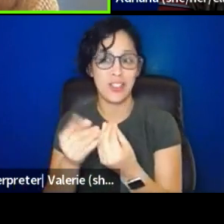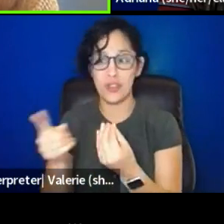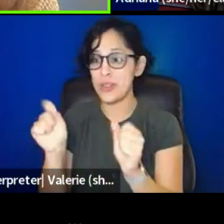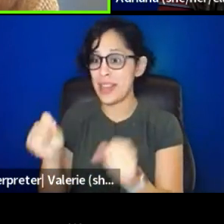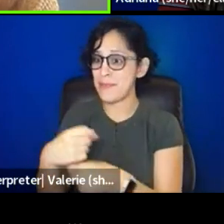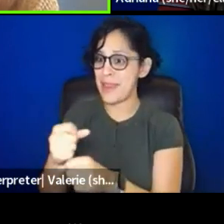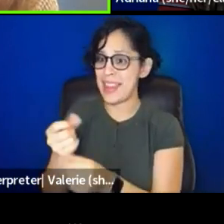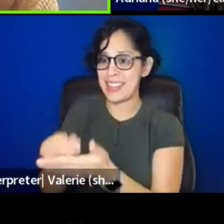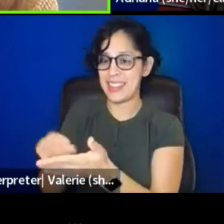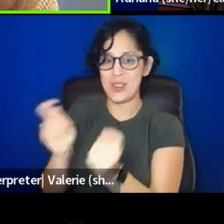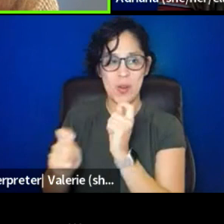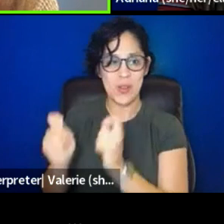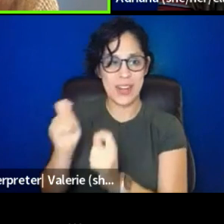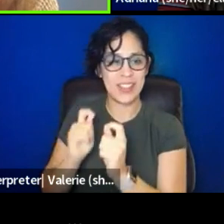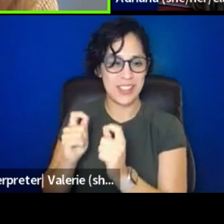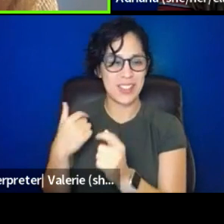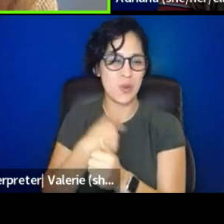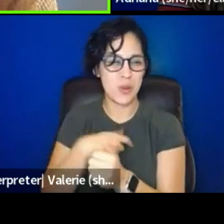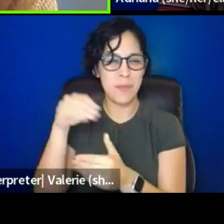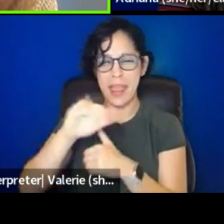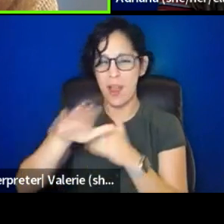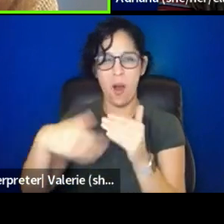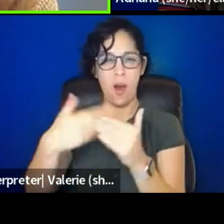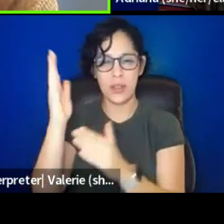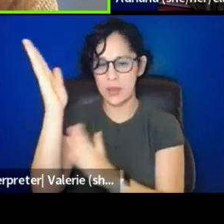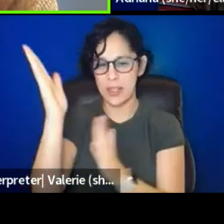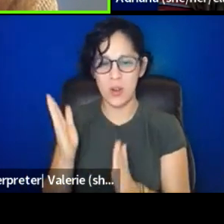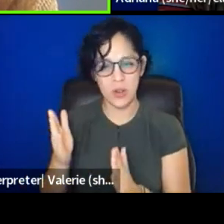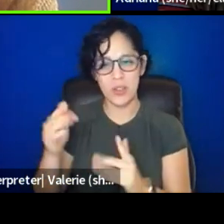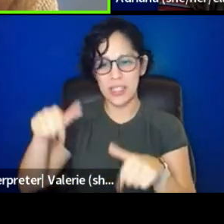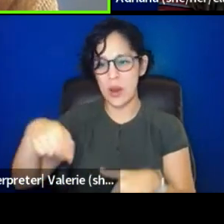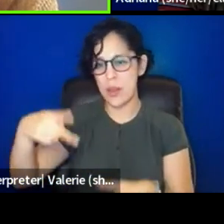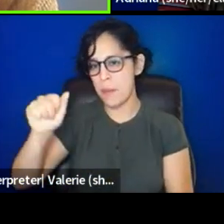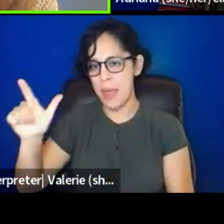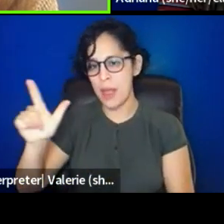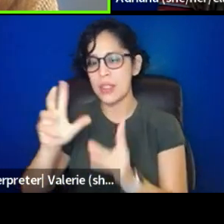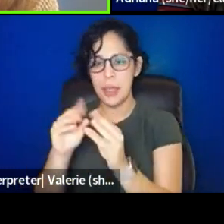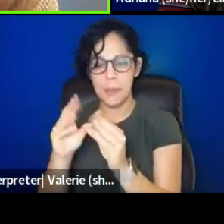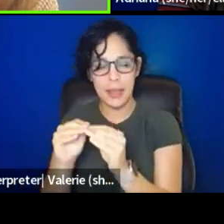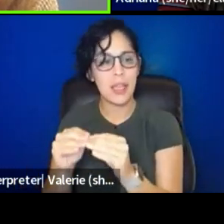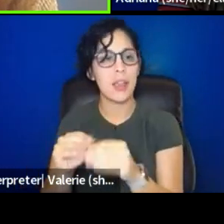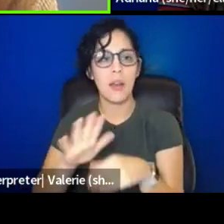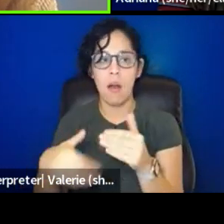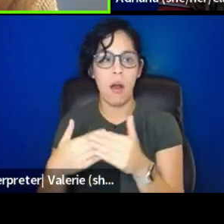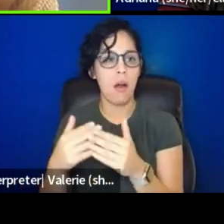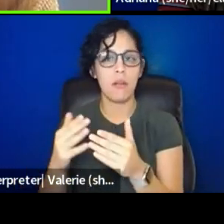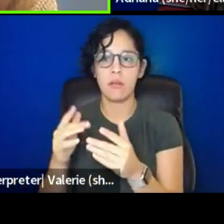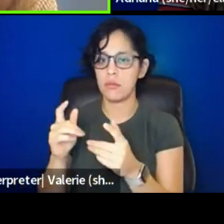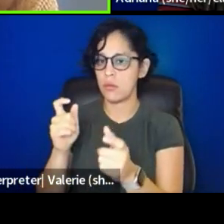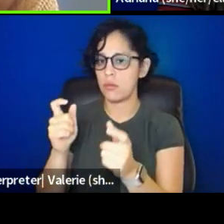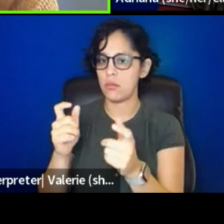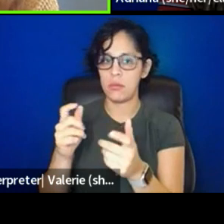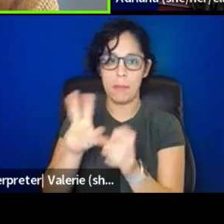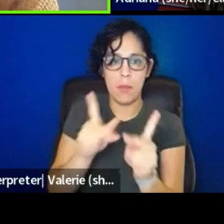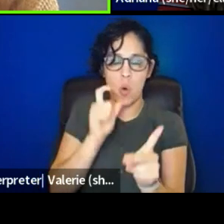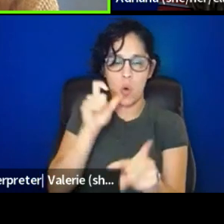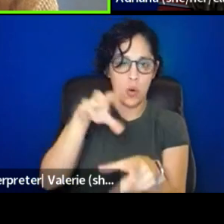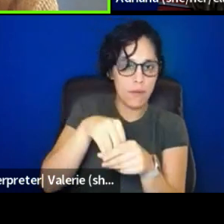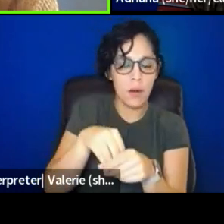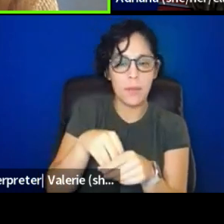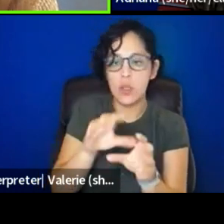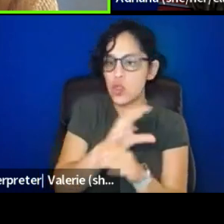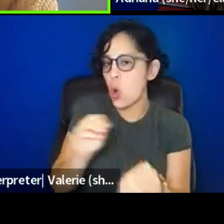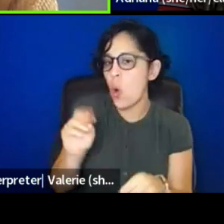and that will go. We, we pay all the speakers at the pal summit. Um, we, we pay all our contributors. We do not do unpaid internships.